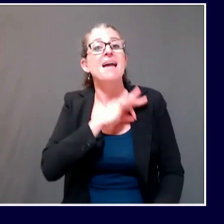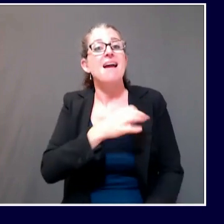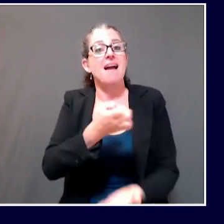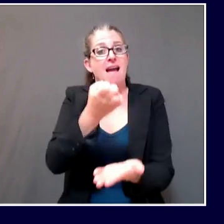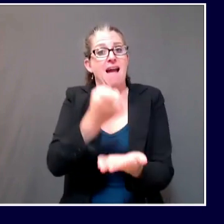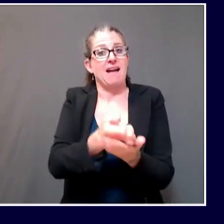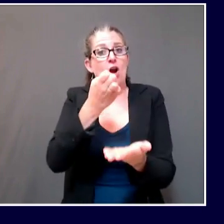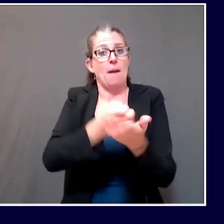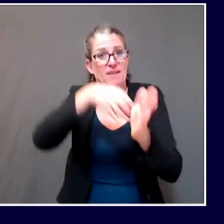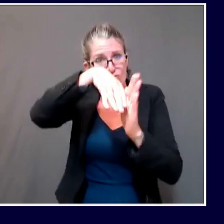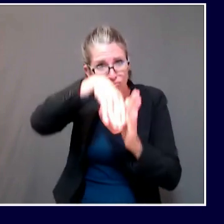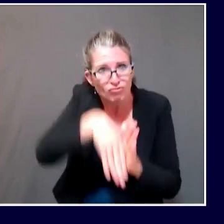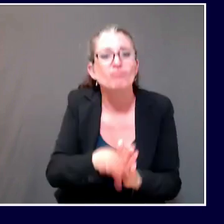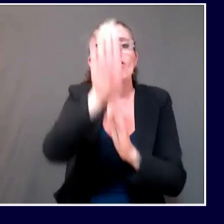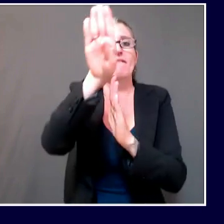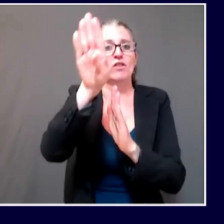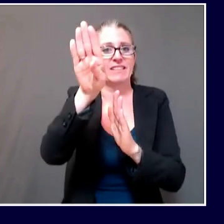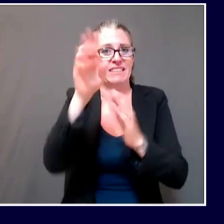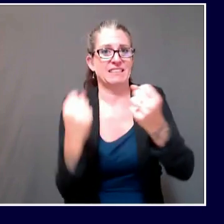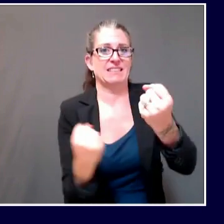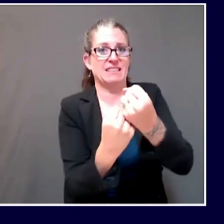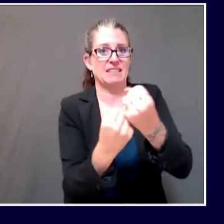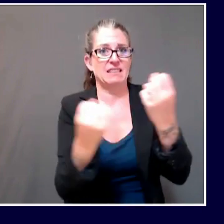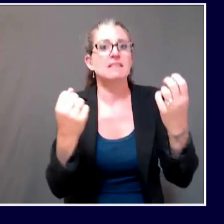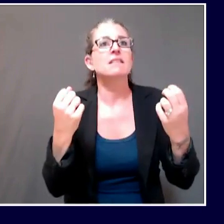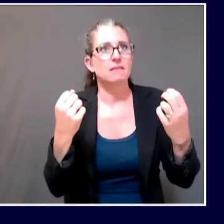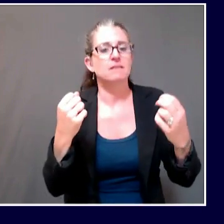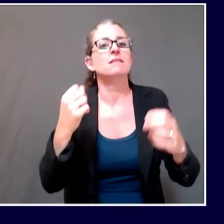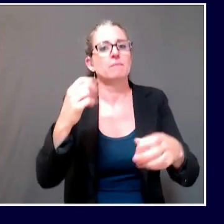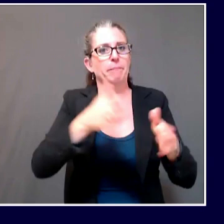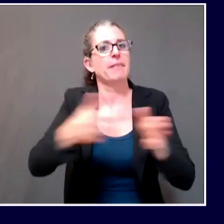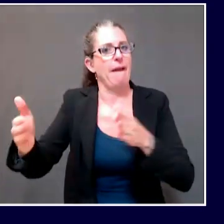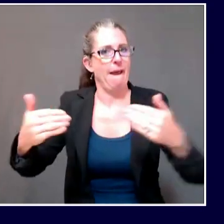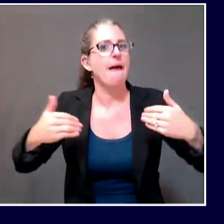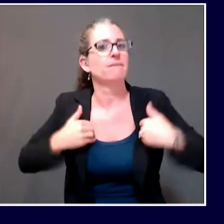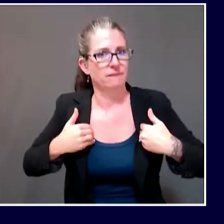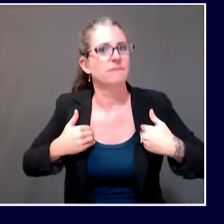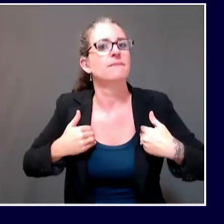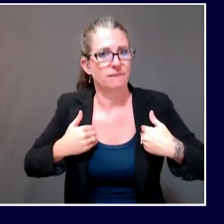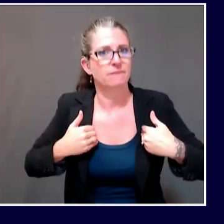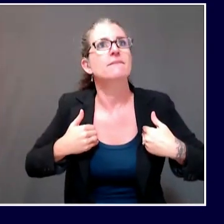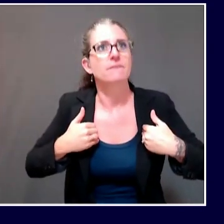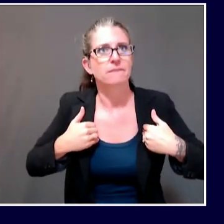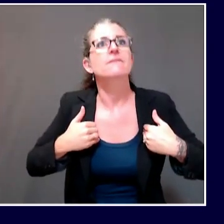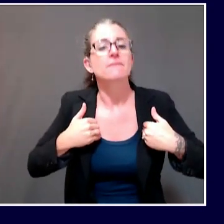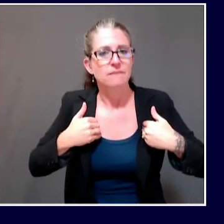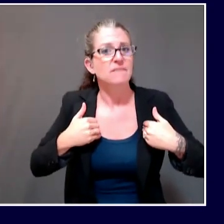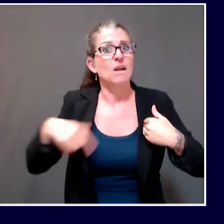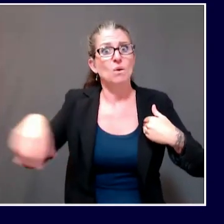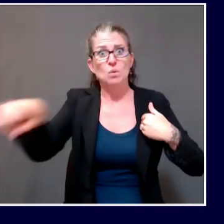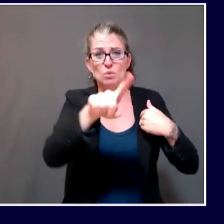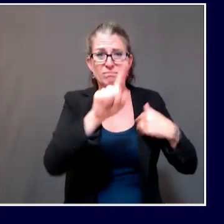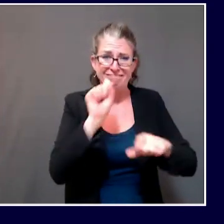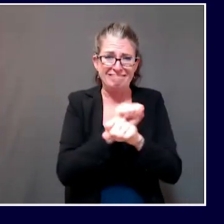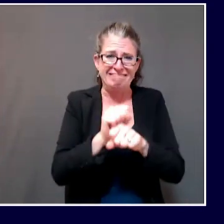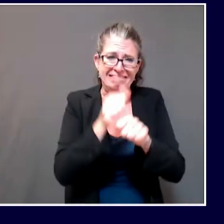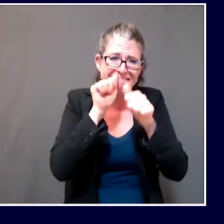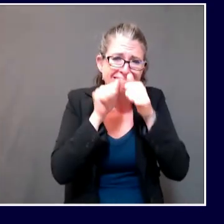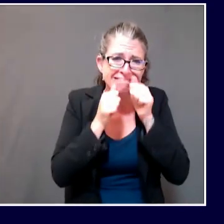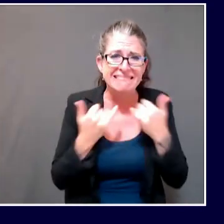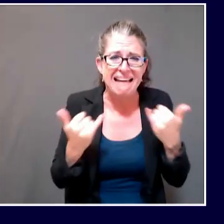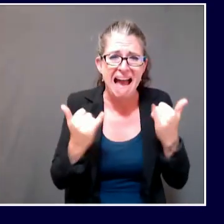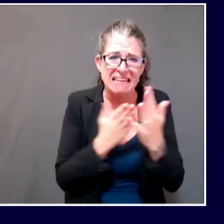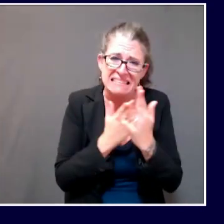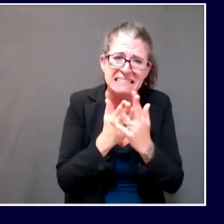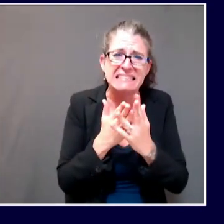small businesses and nonprofits as they grapple with the economic hardship caused by COVID-19. This program will